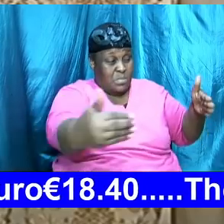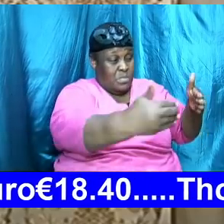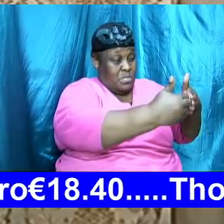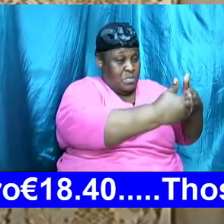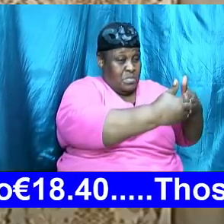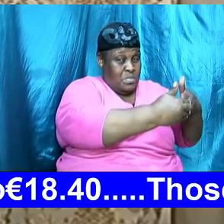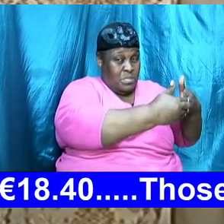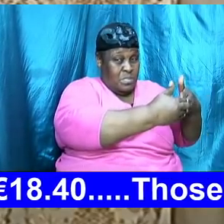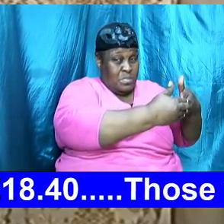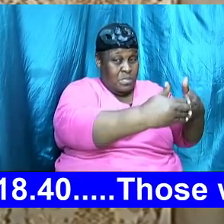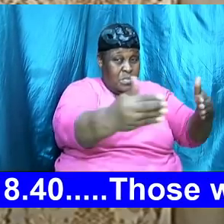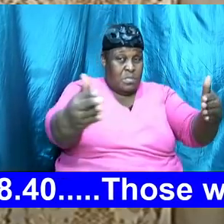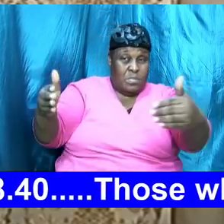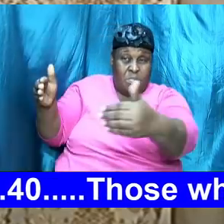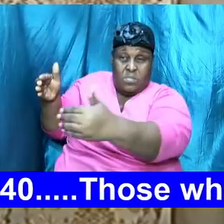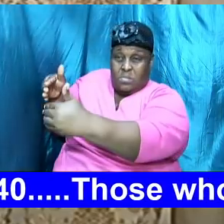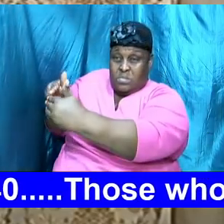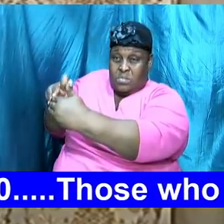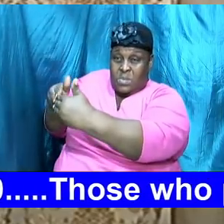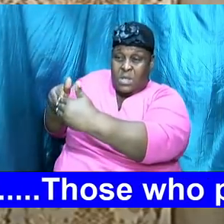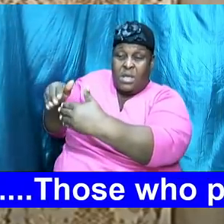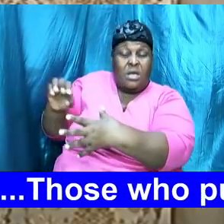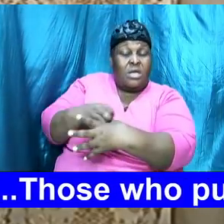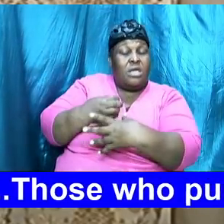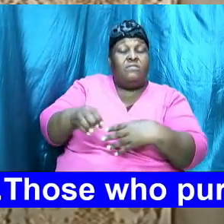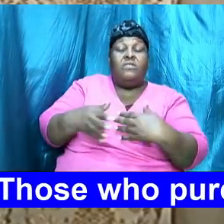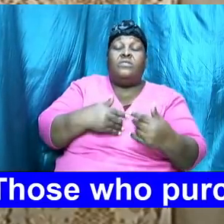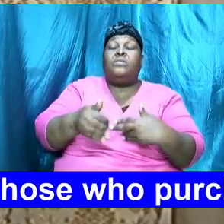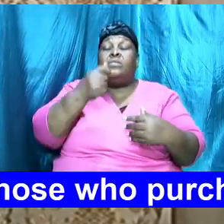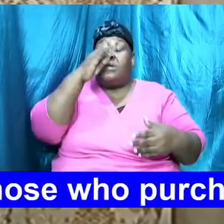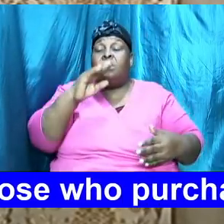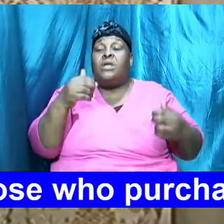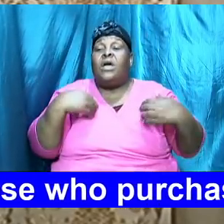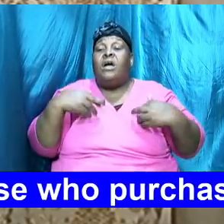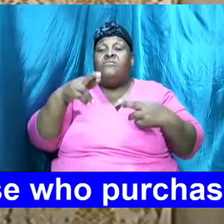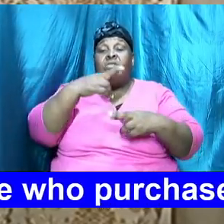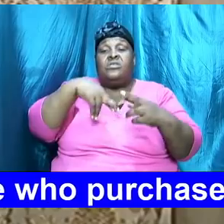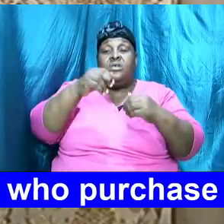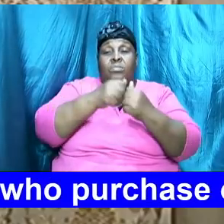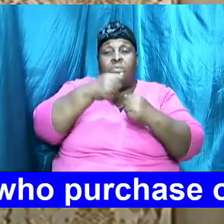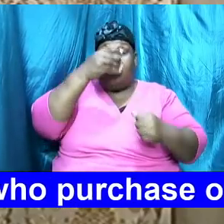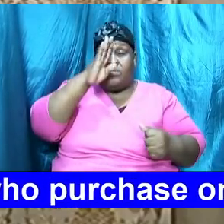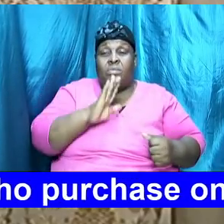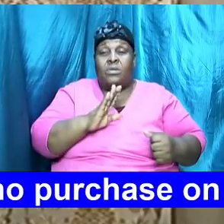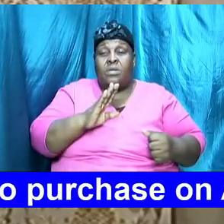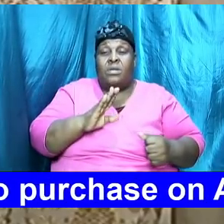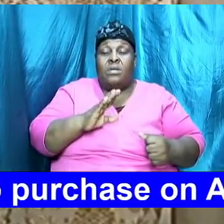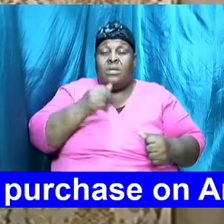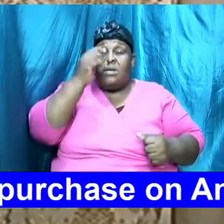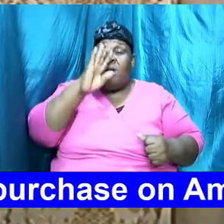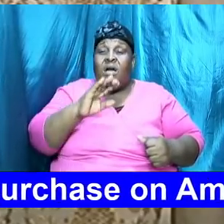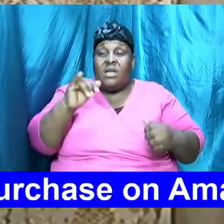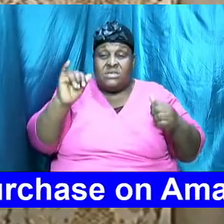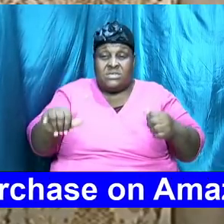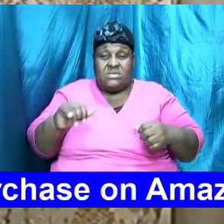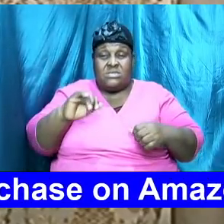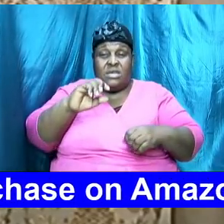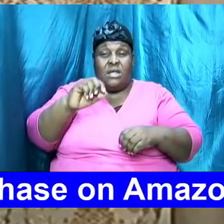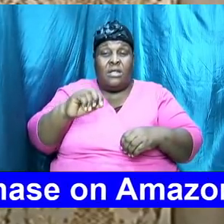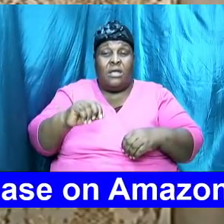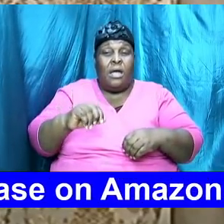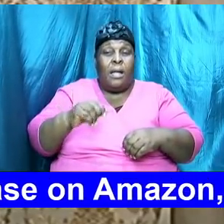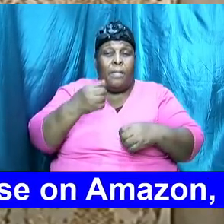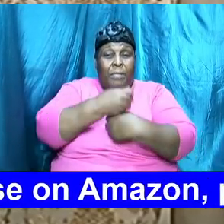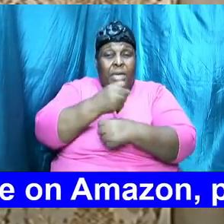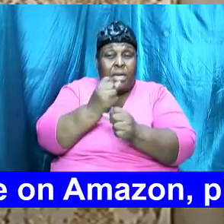though God had a relationship with the man God still had established boundaries they represent our